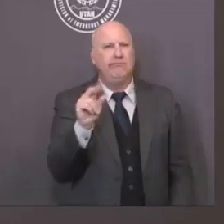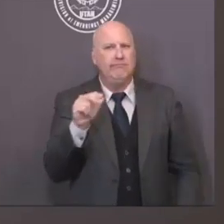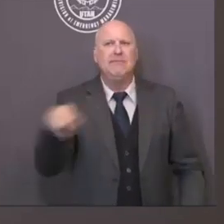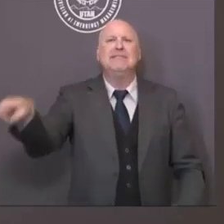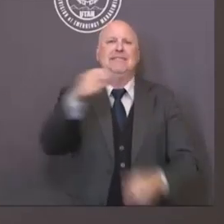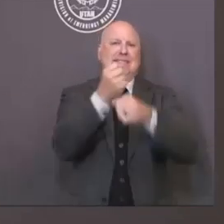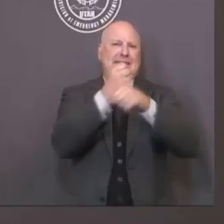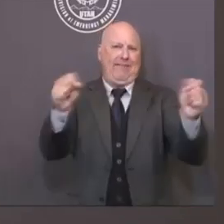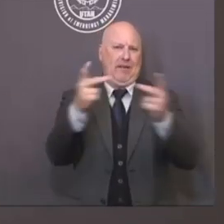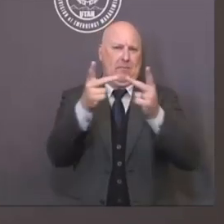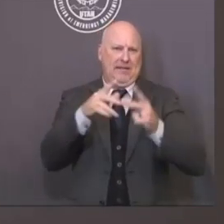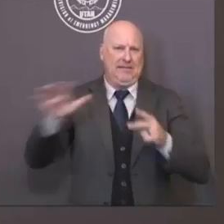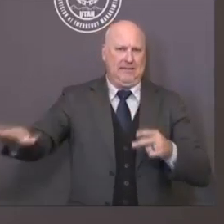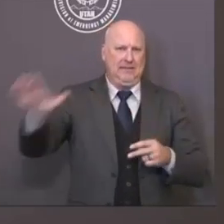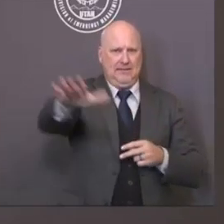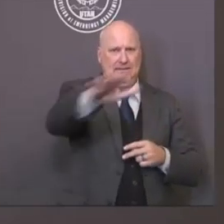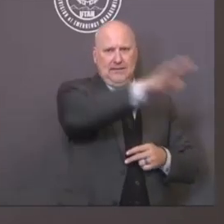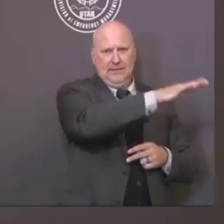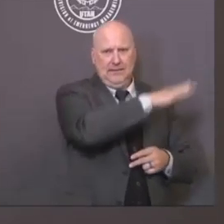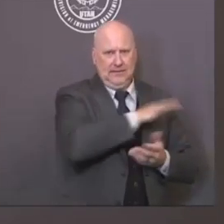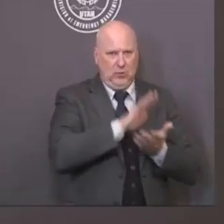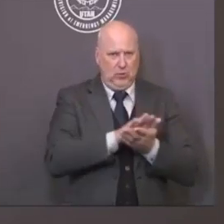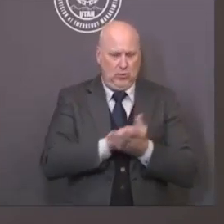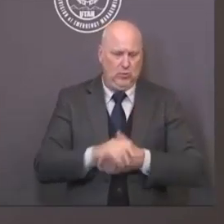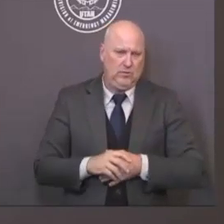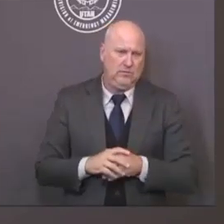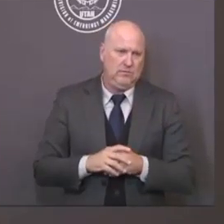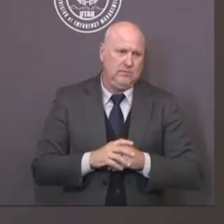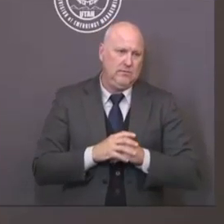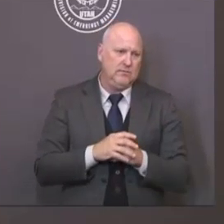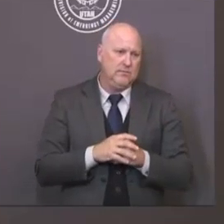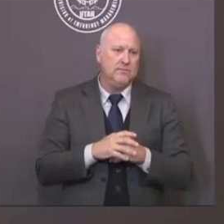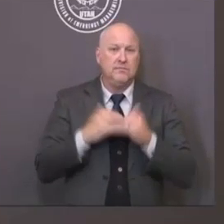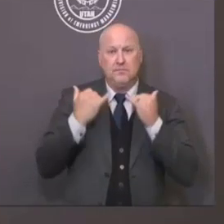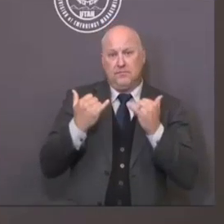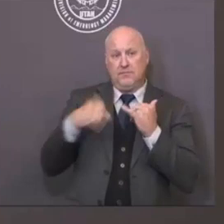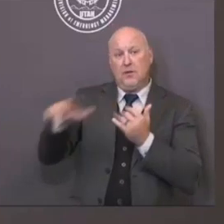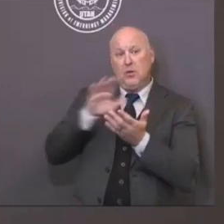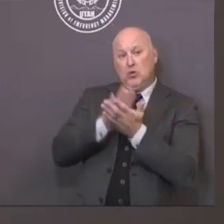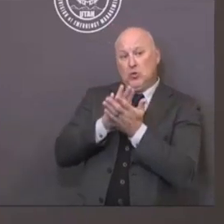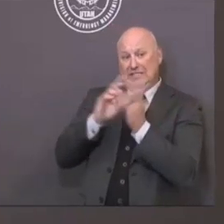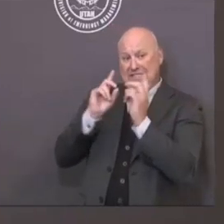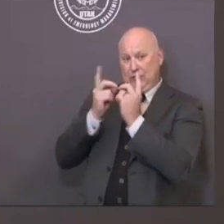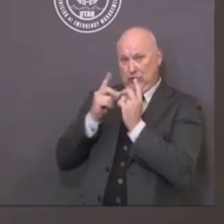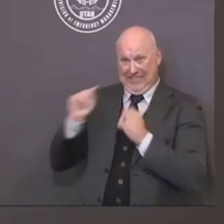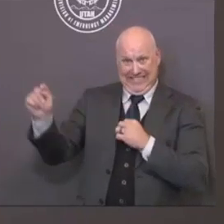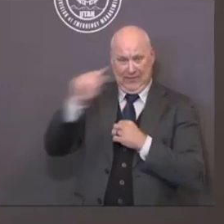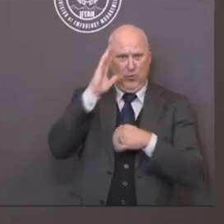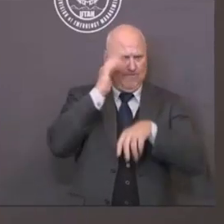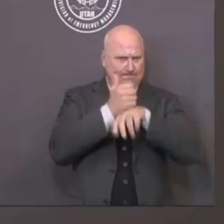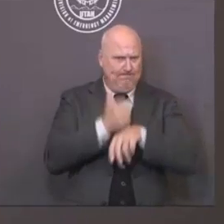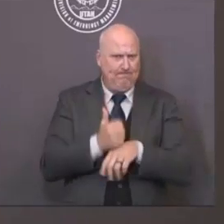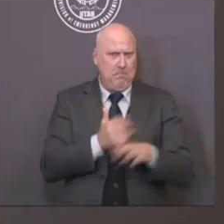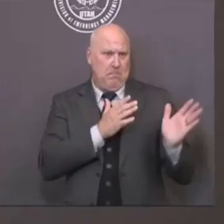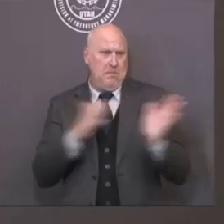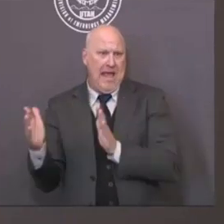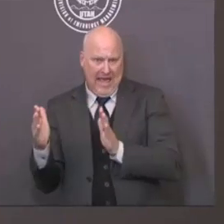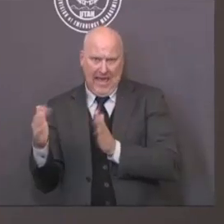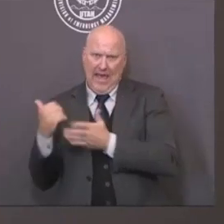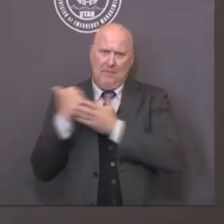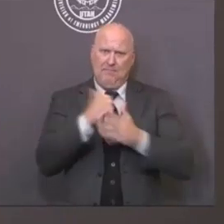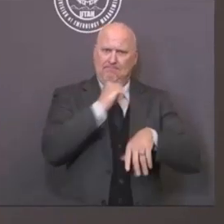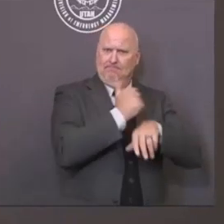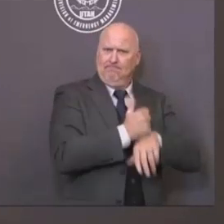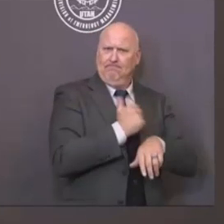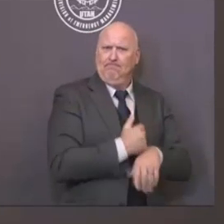that our school districts who have a requirement to have a plan in place. So, 41 different school districts, 41 plans, they may not all be exactly